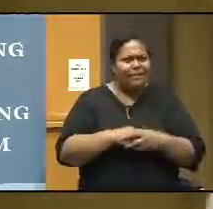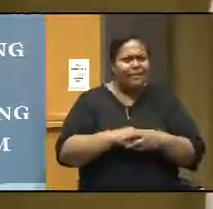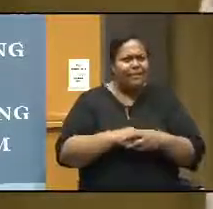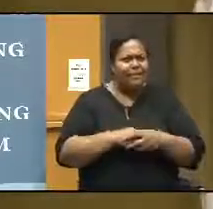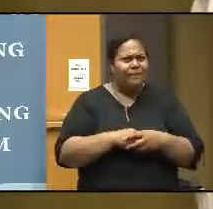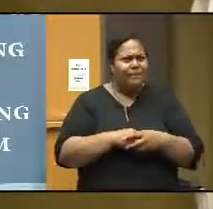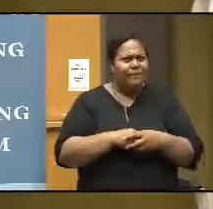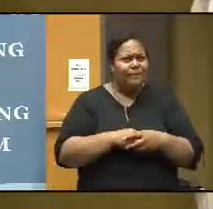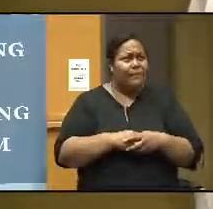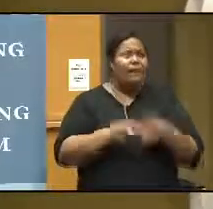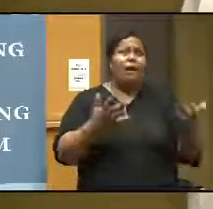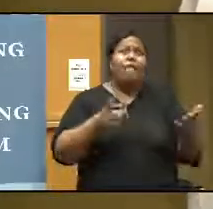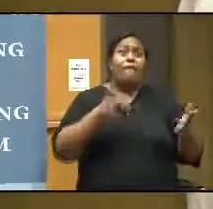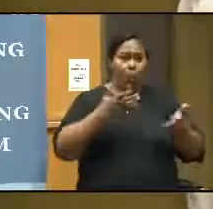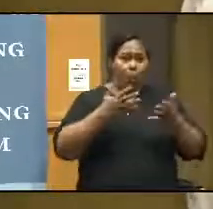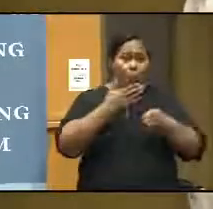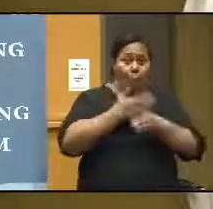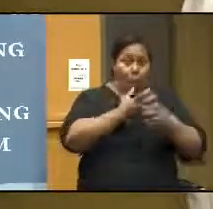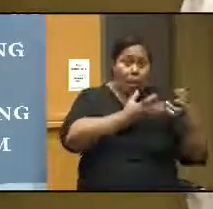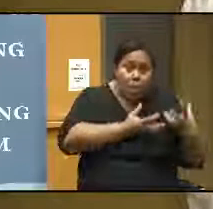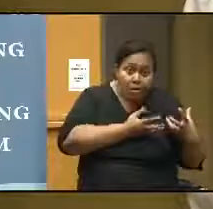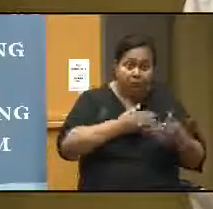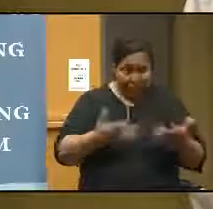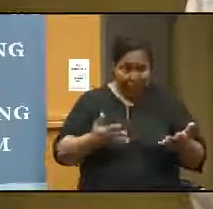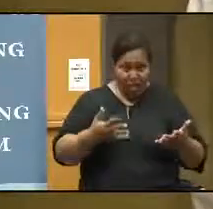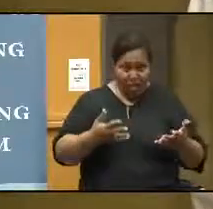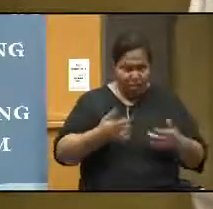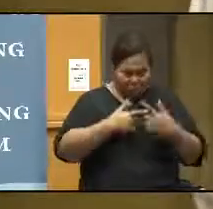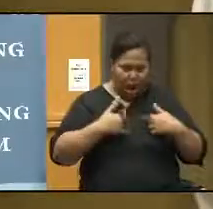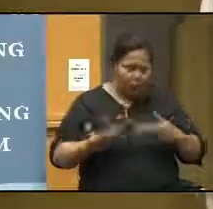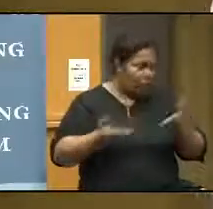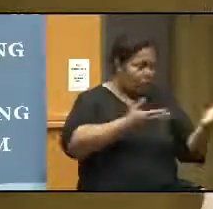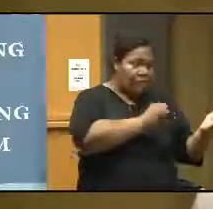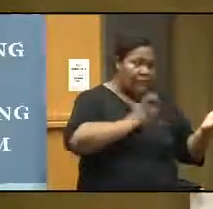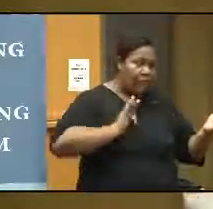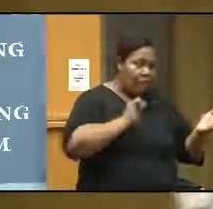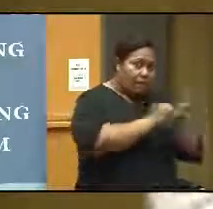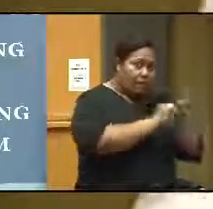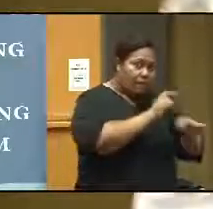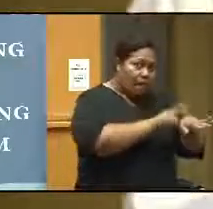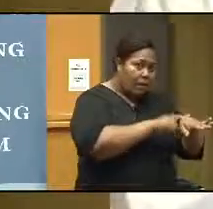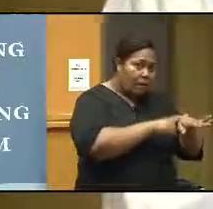are we giving a sufficient time to our staff to write a very good effective feedback.